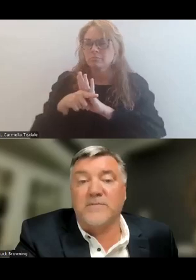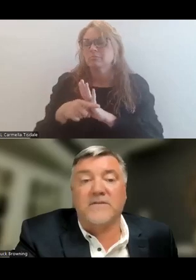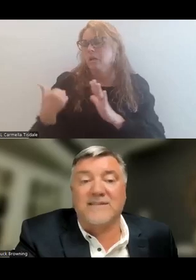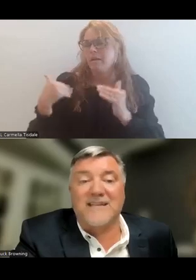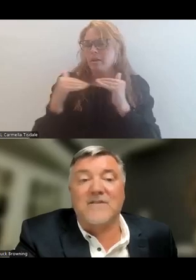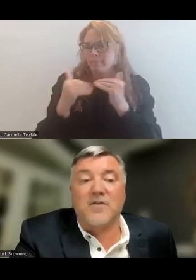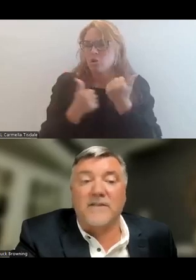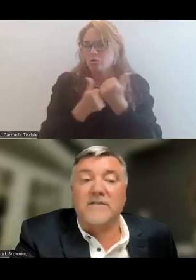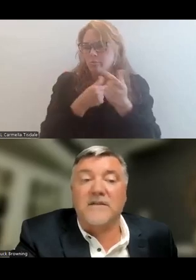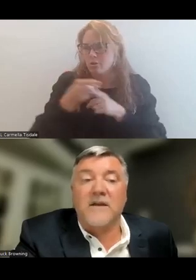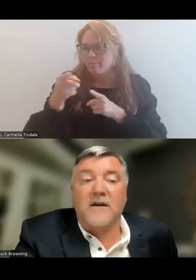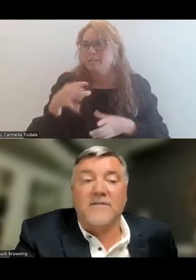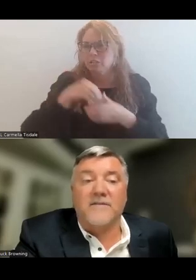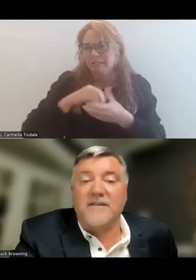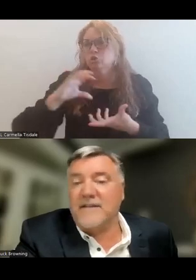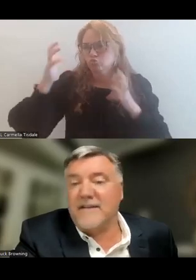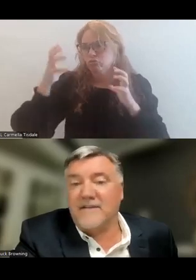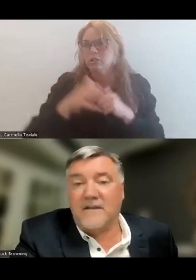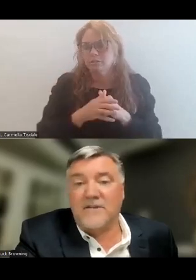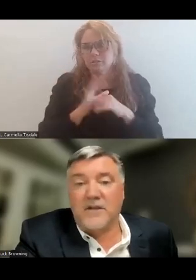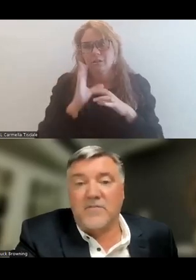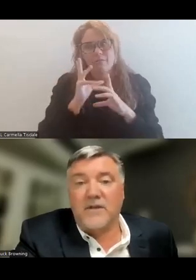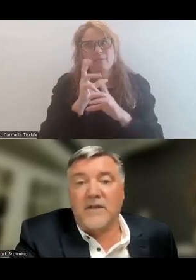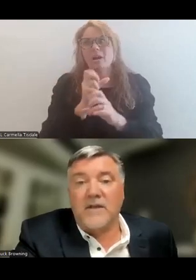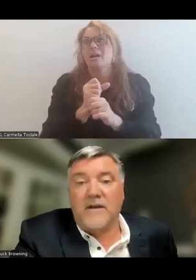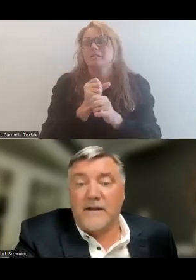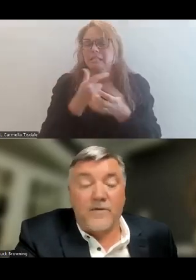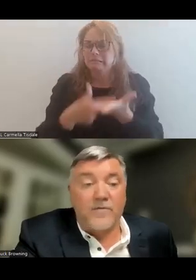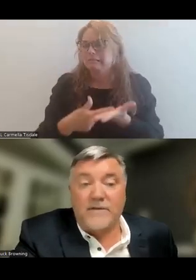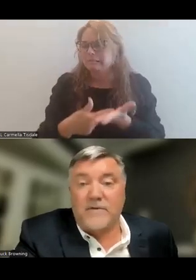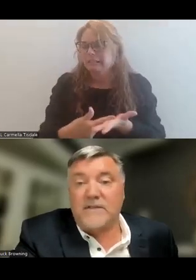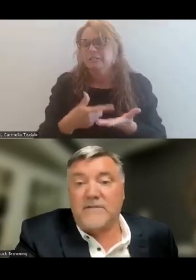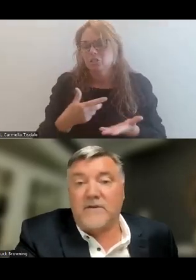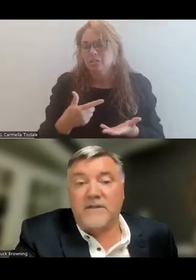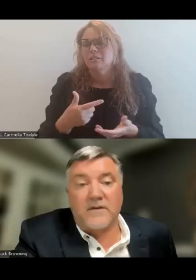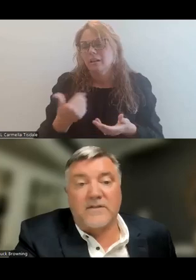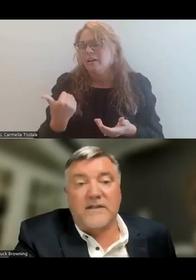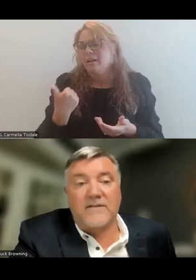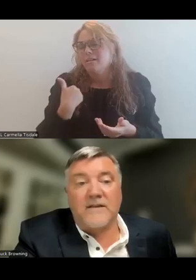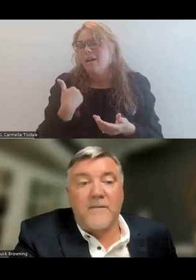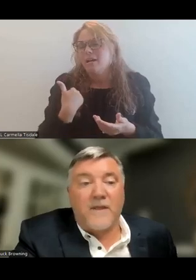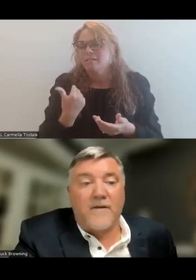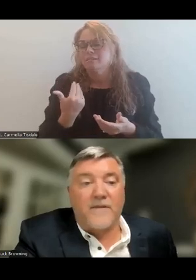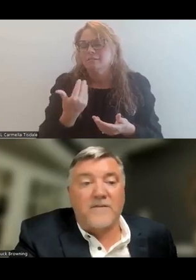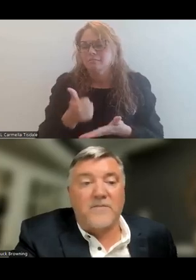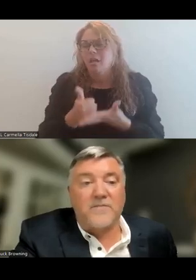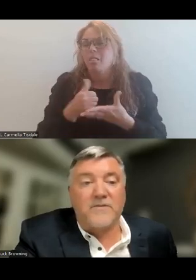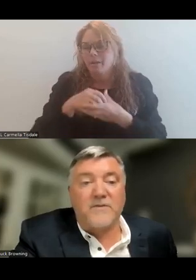peer support specialists in crisis. It's a fascinating discussion and really has resonance for us here in the States.